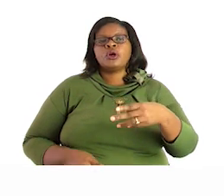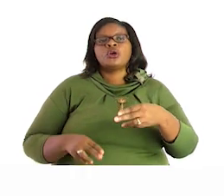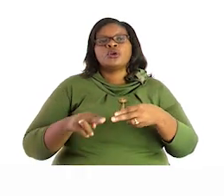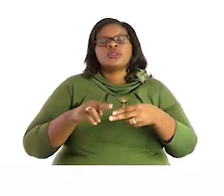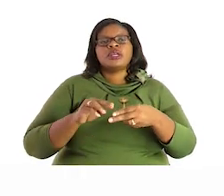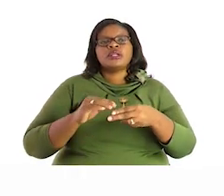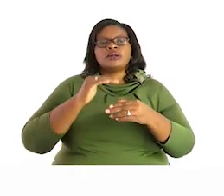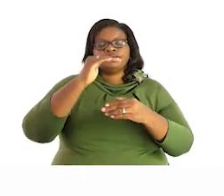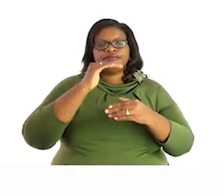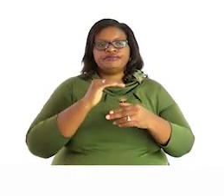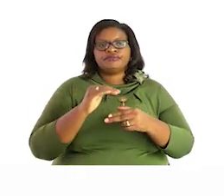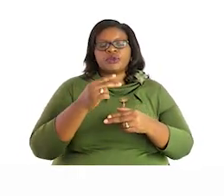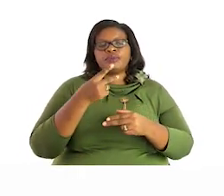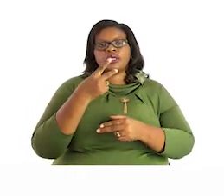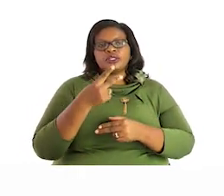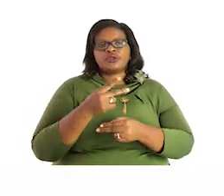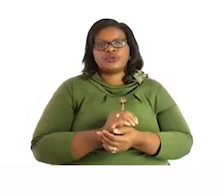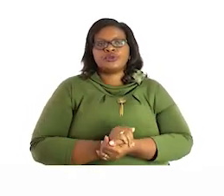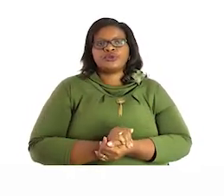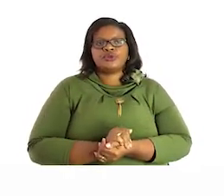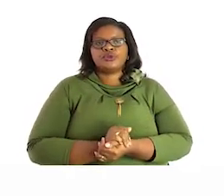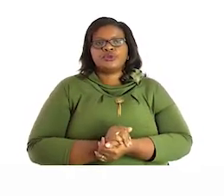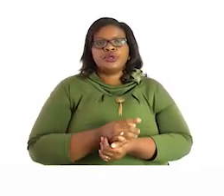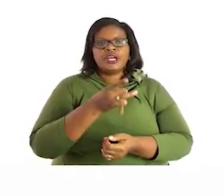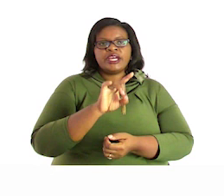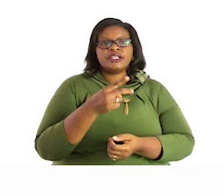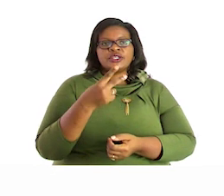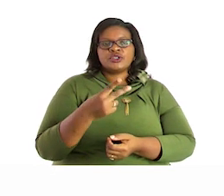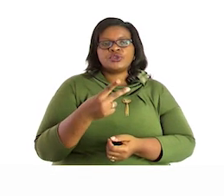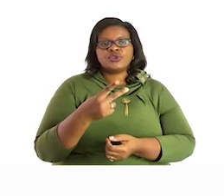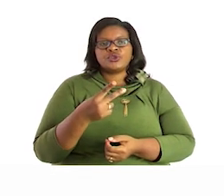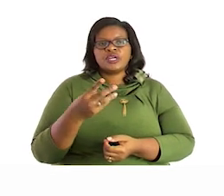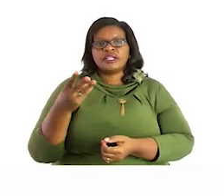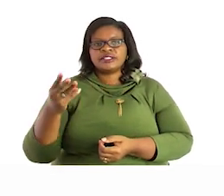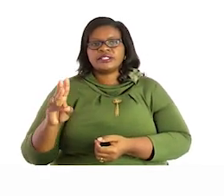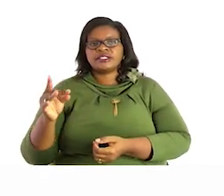we are having 82 and 68